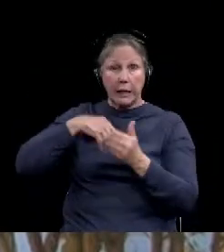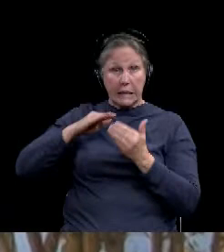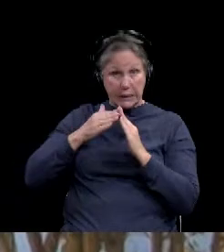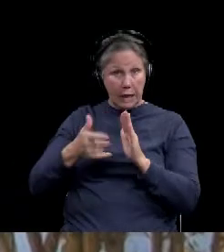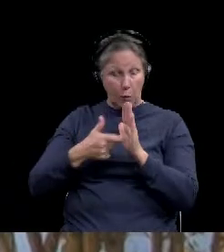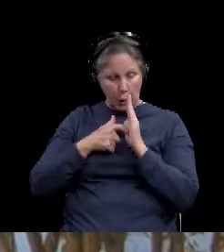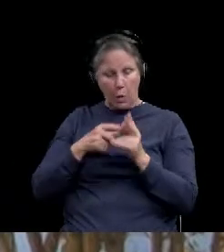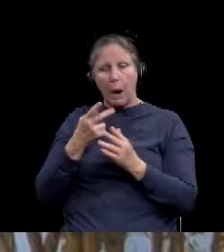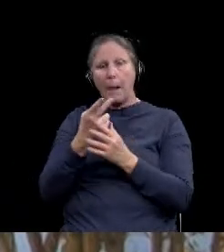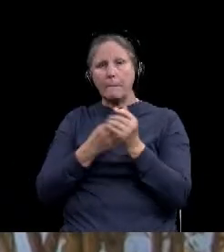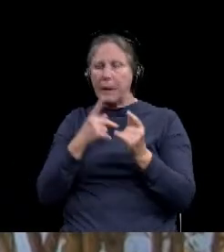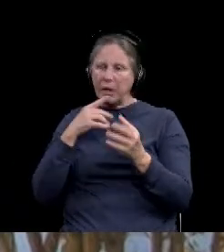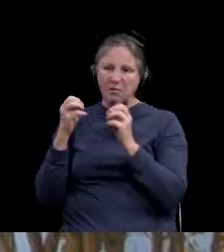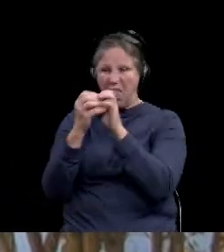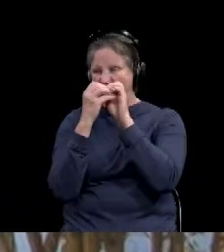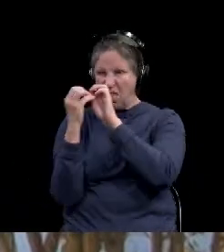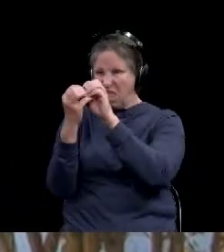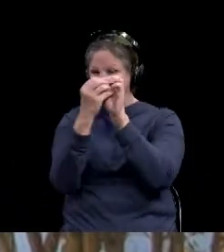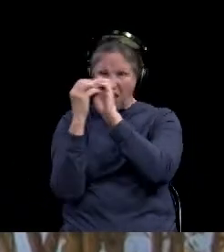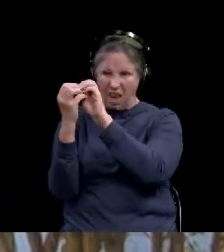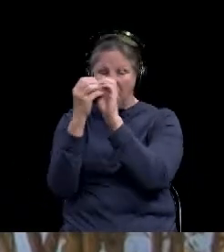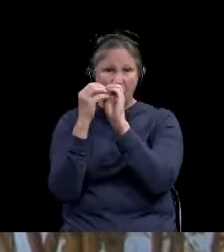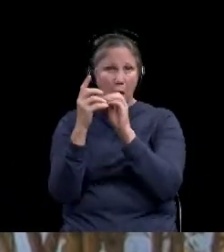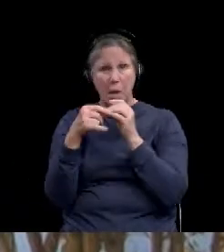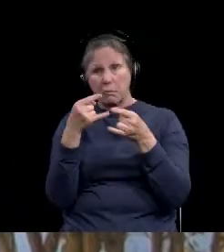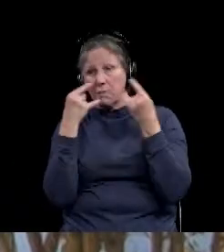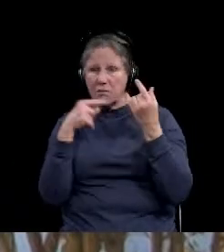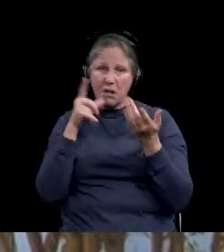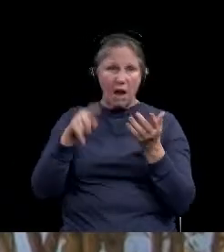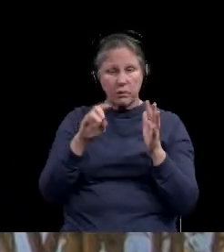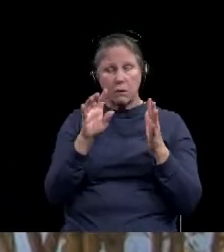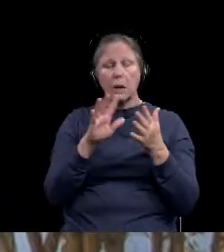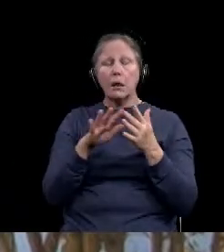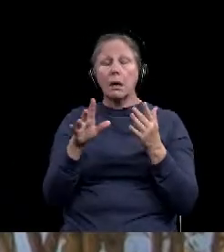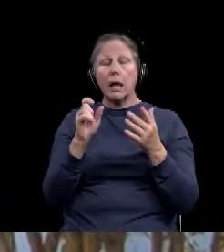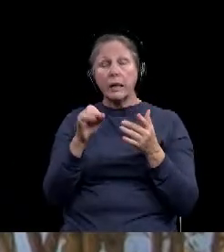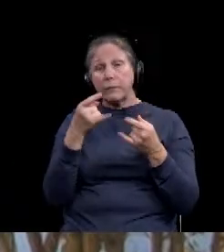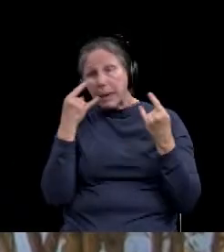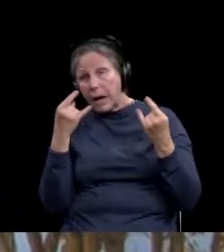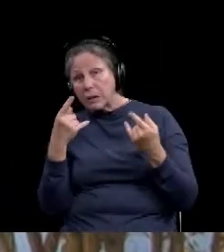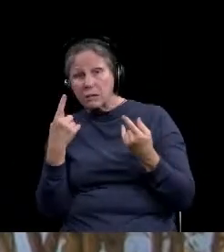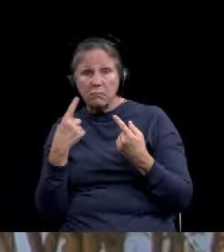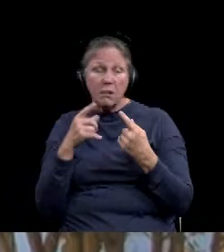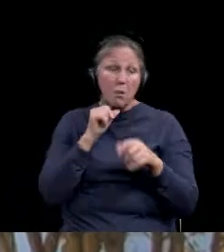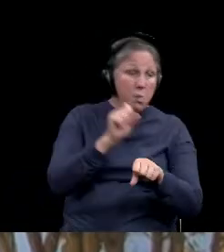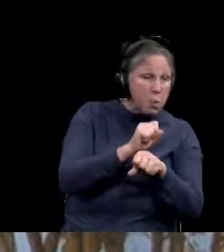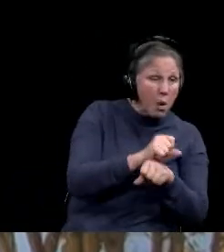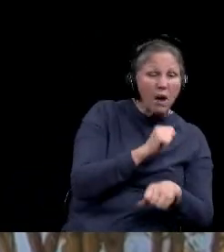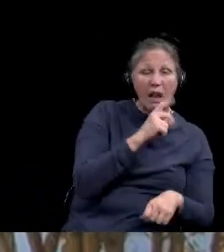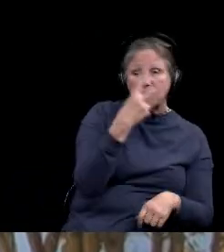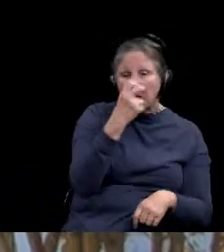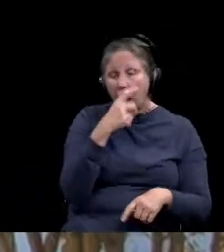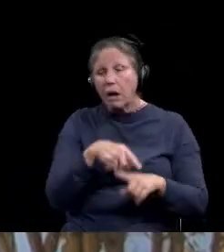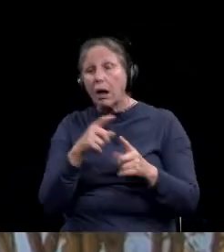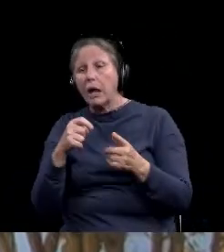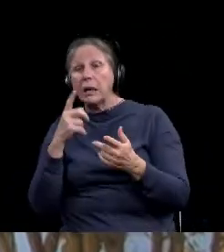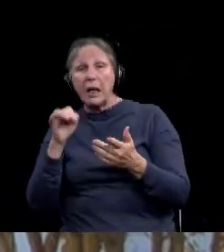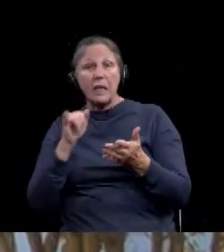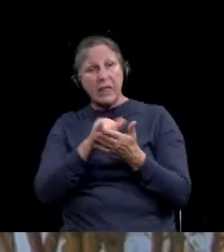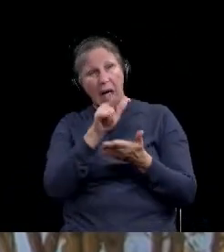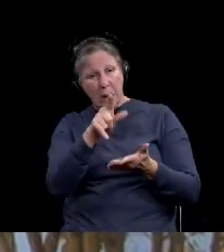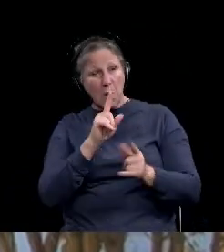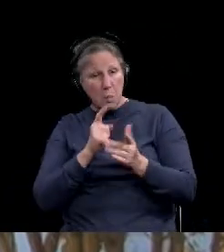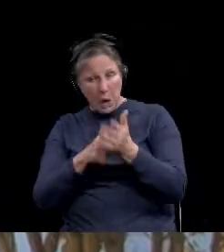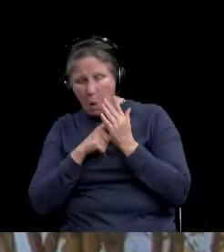there was a lot of argument about, about the orders, uh, and whether the mask was effective and whether the orders were legal. Um,